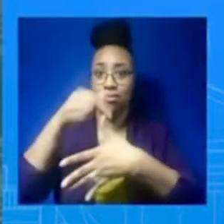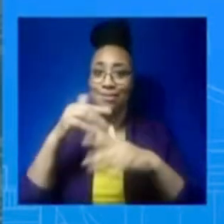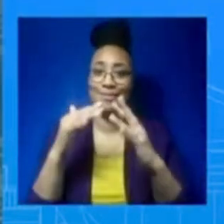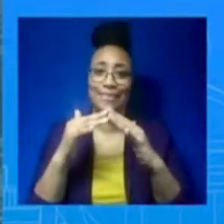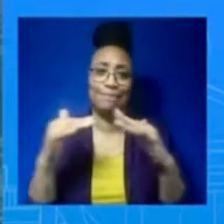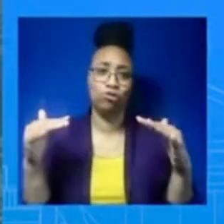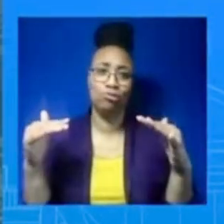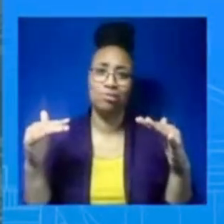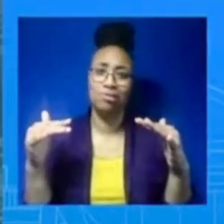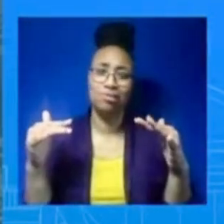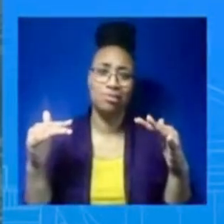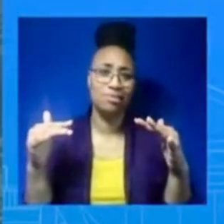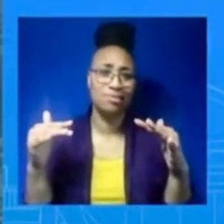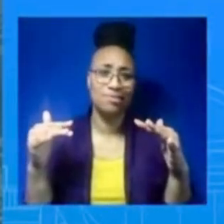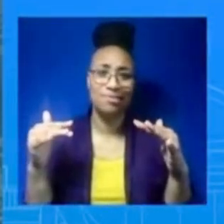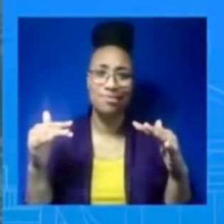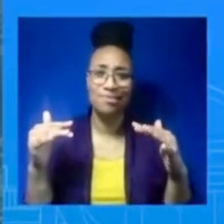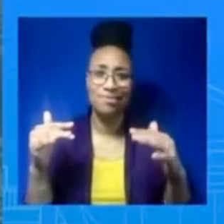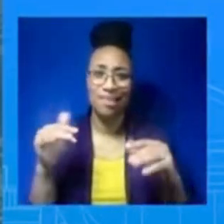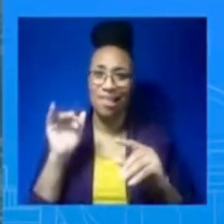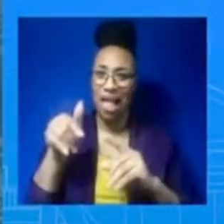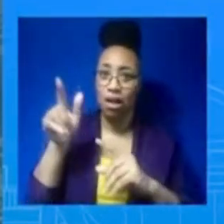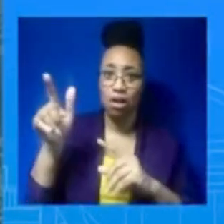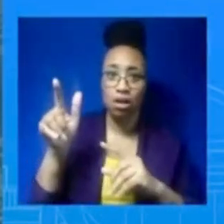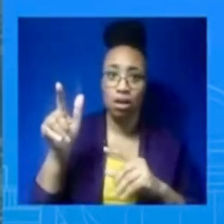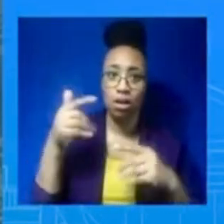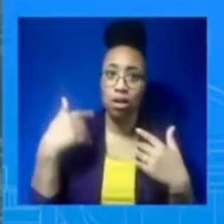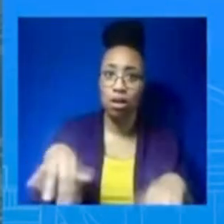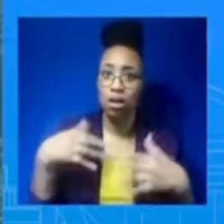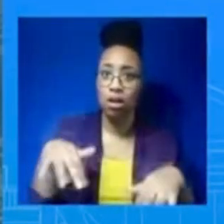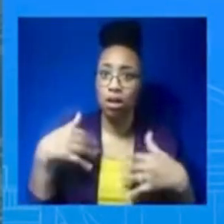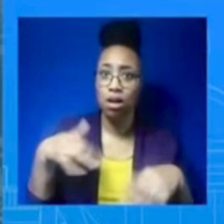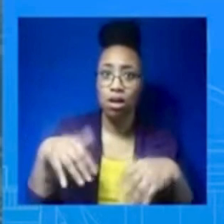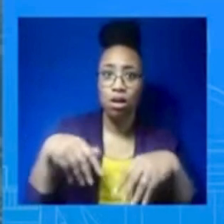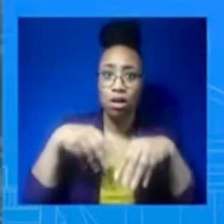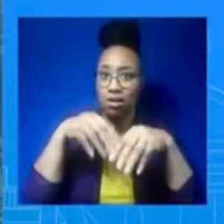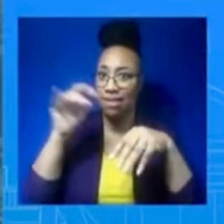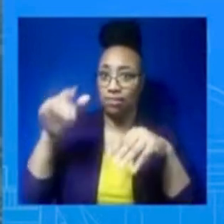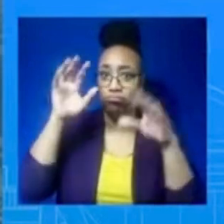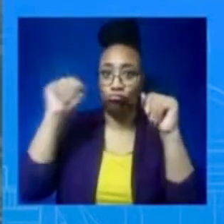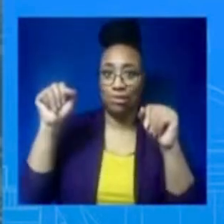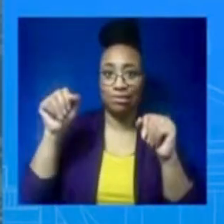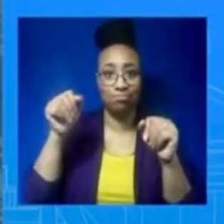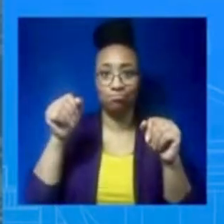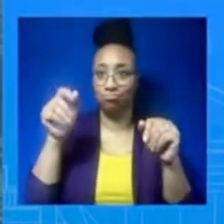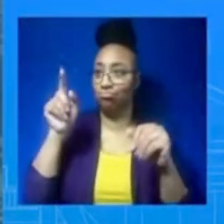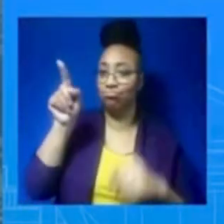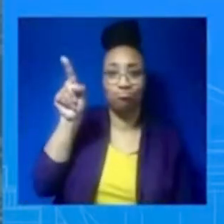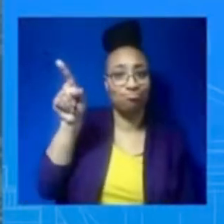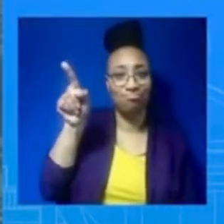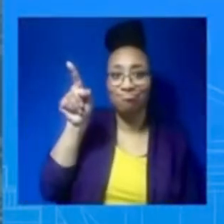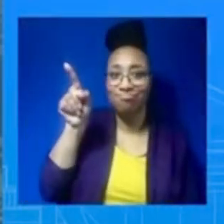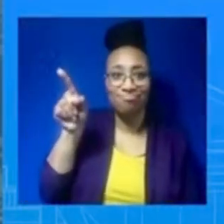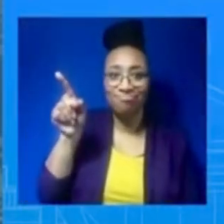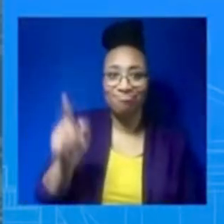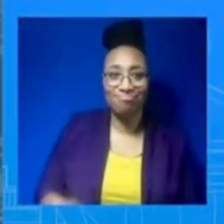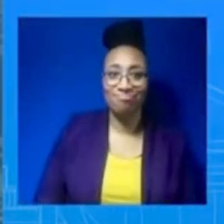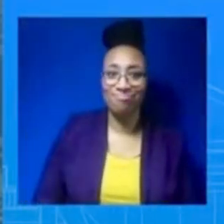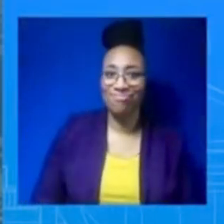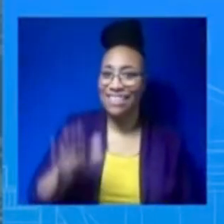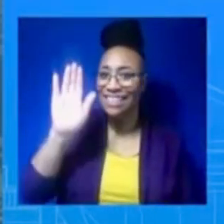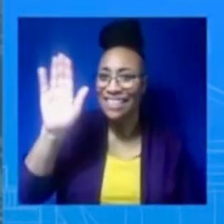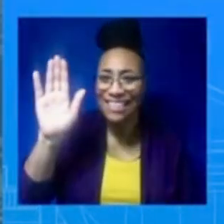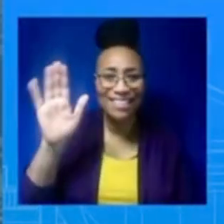so, what I want to say is just watch his actions. Watch what he's done. You just asked me about about